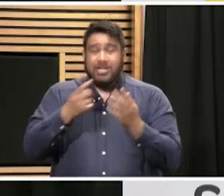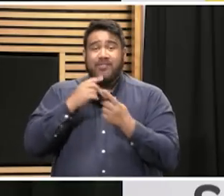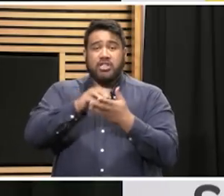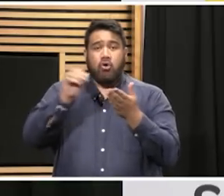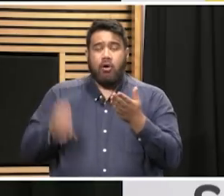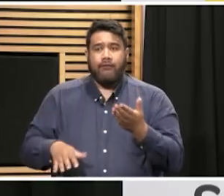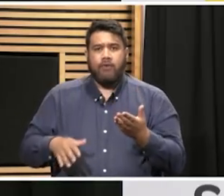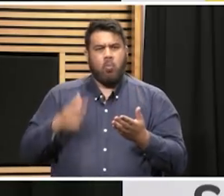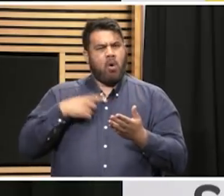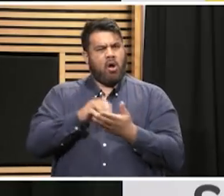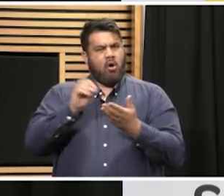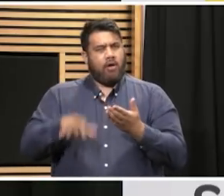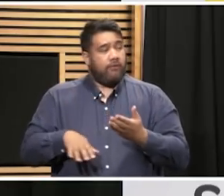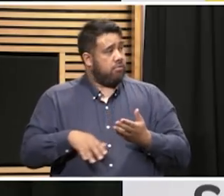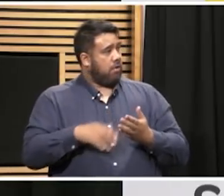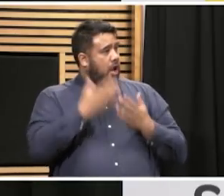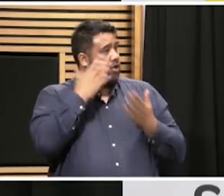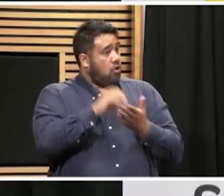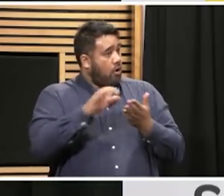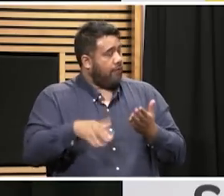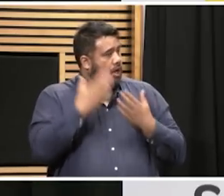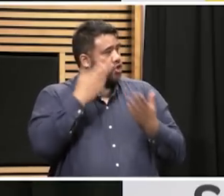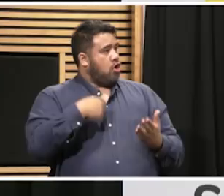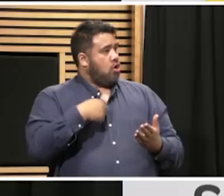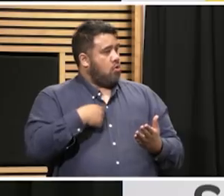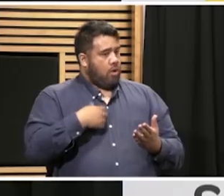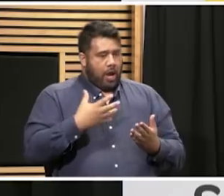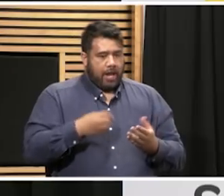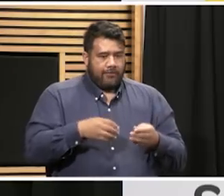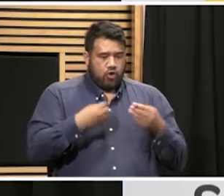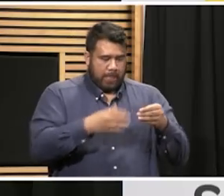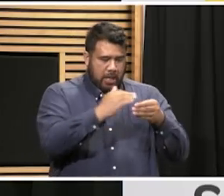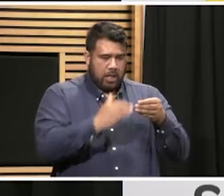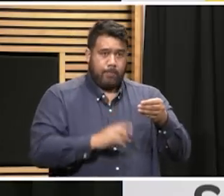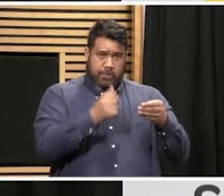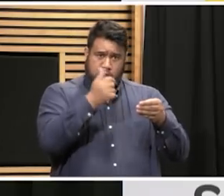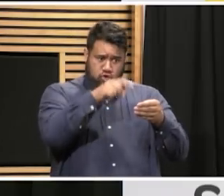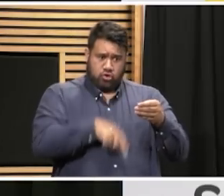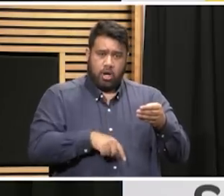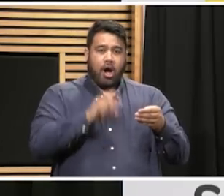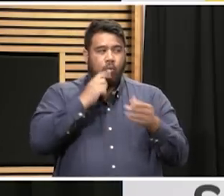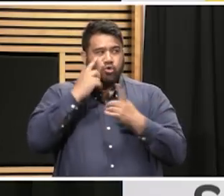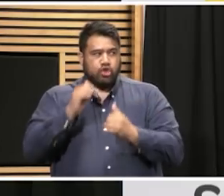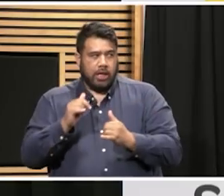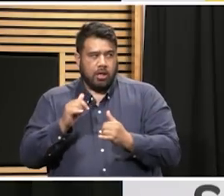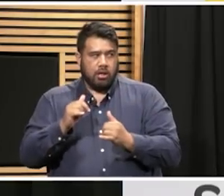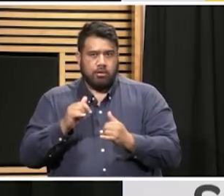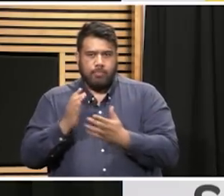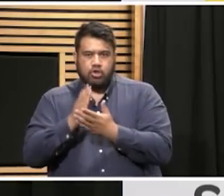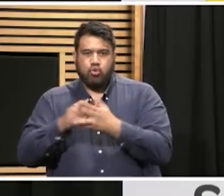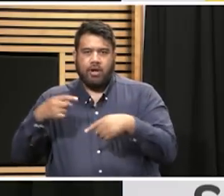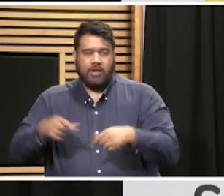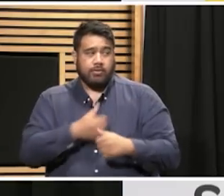Not that I'm aware of I didn't know they'd been taken down I've got a hard copy I think they're very good so I'll check that when I get back just to make sure they are available.